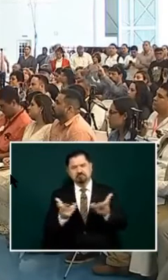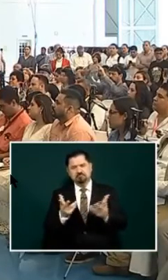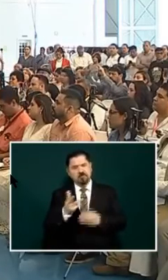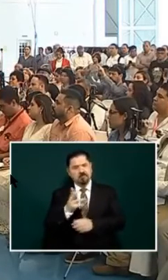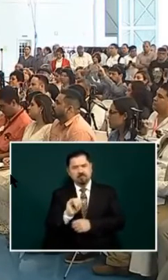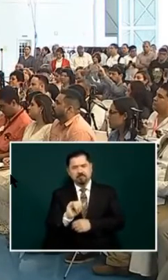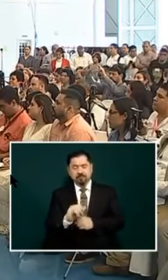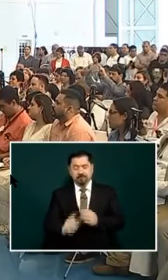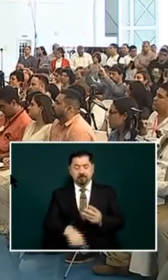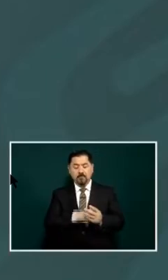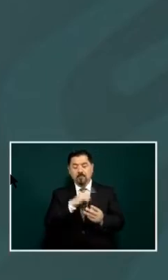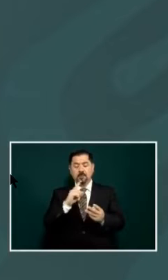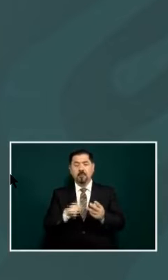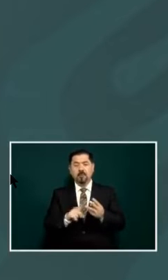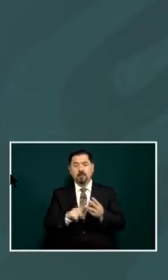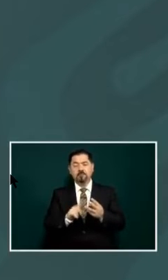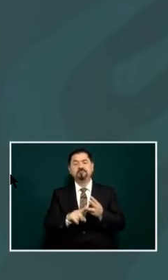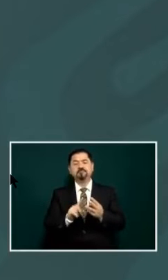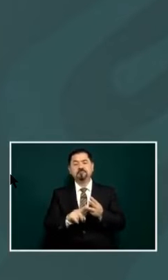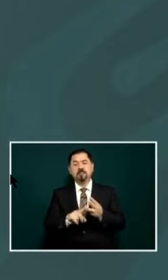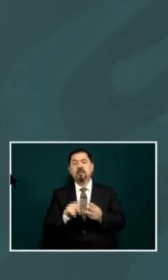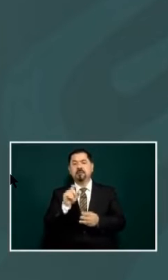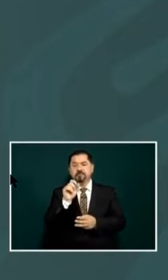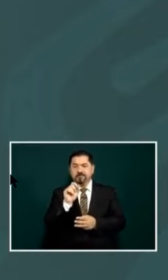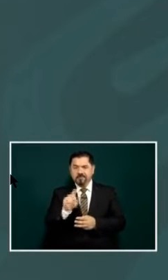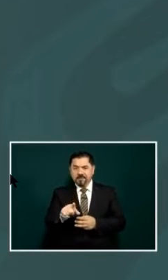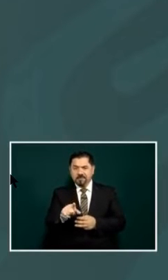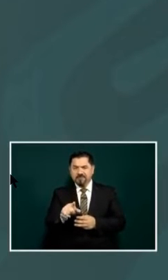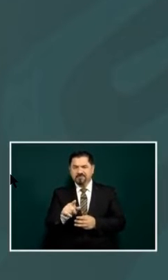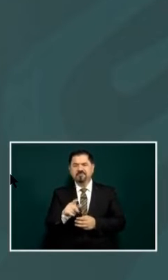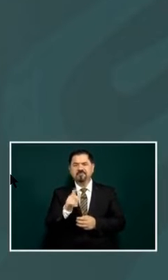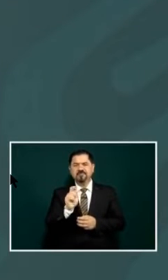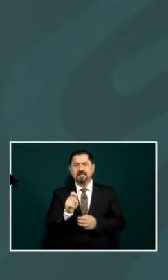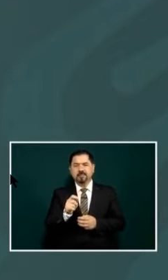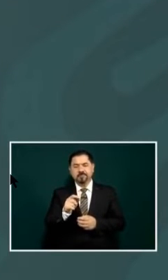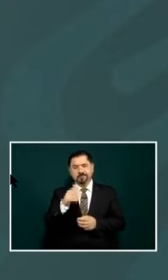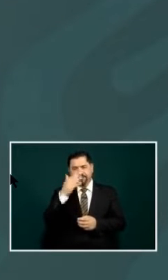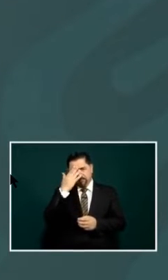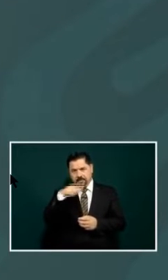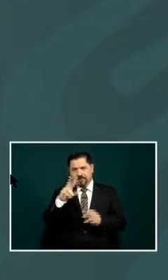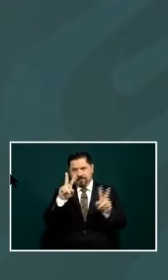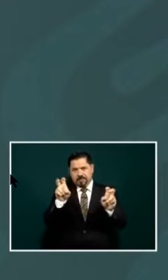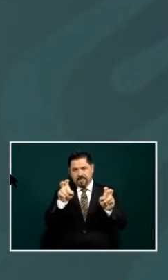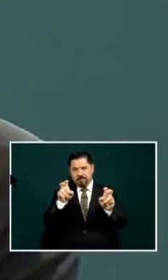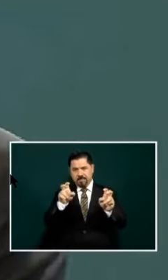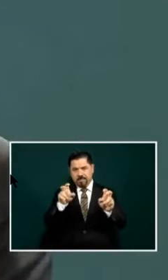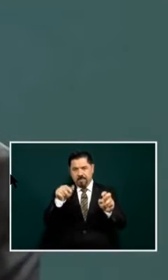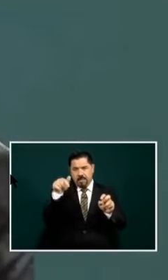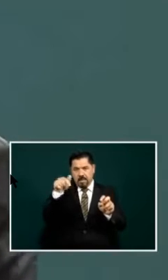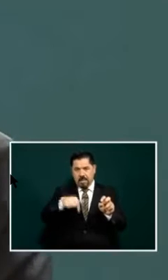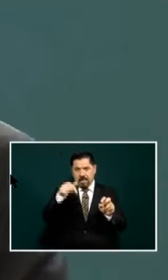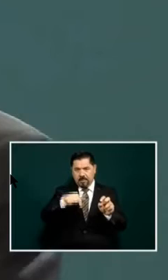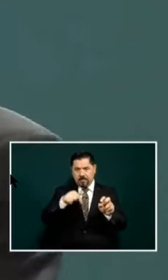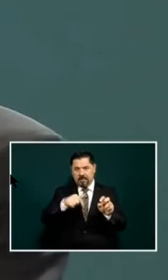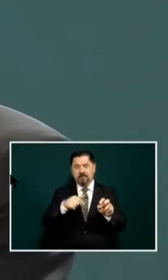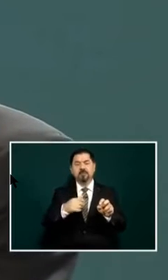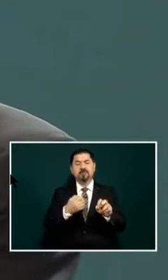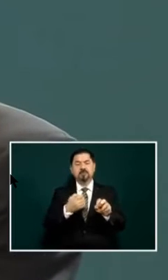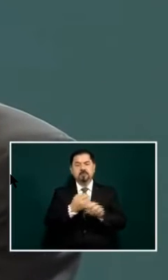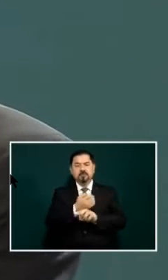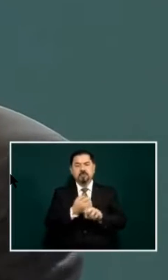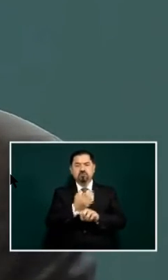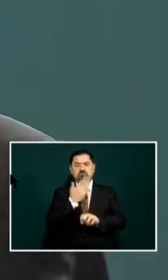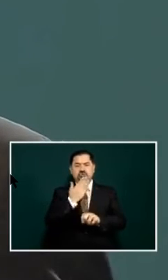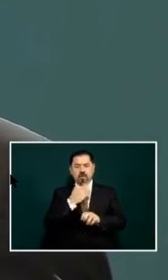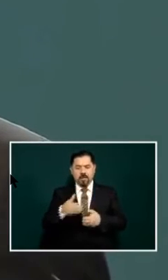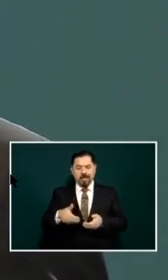and also we are going to inform you regarding the road that we are